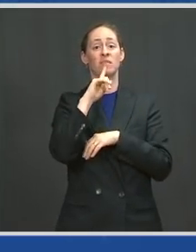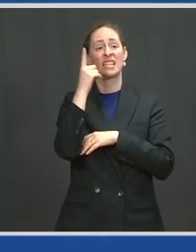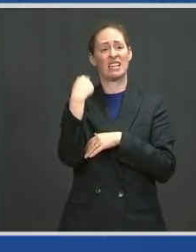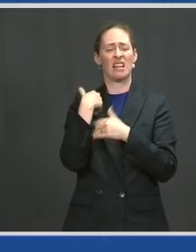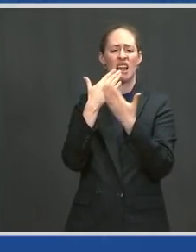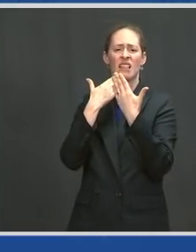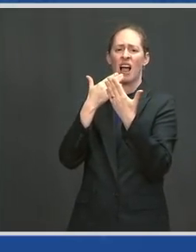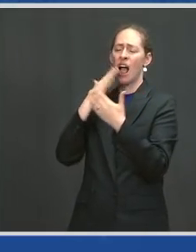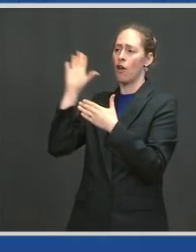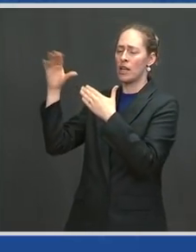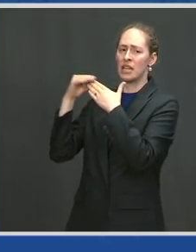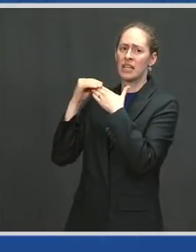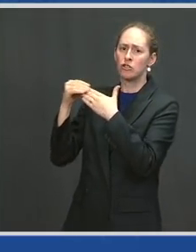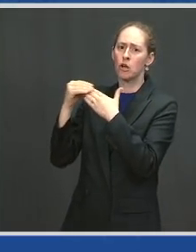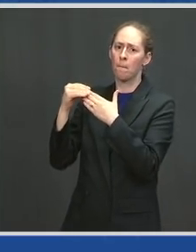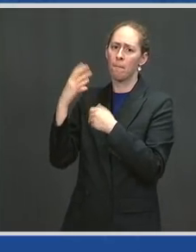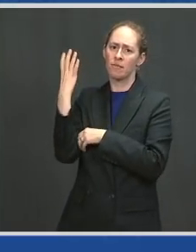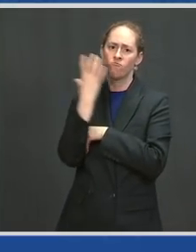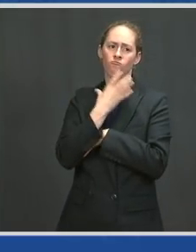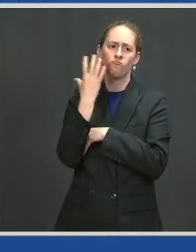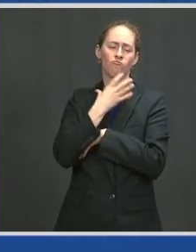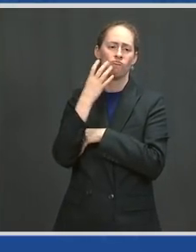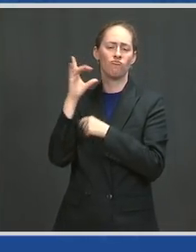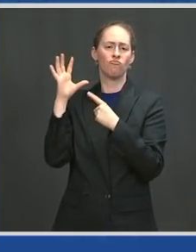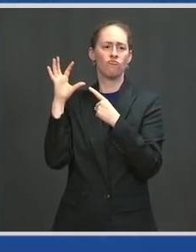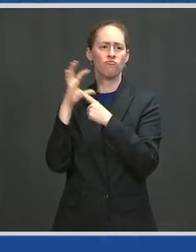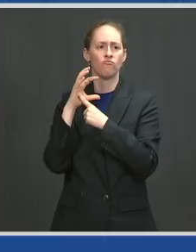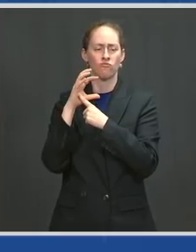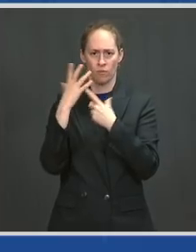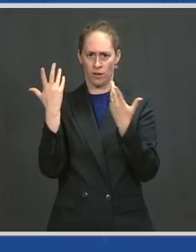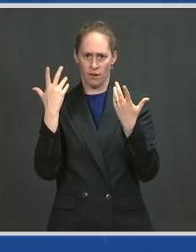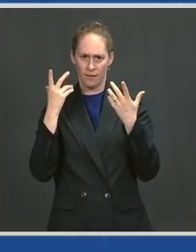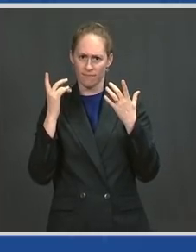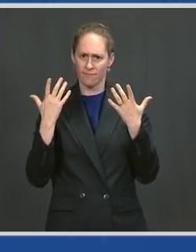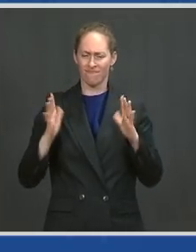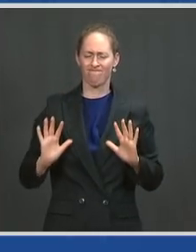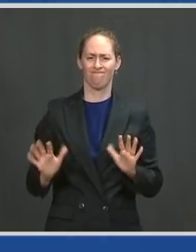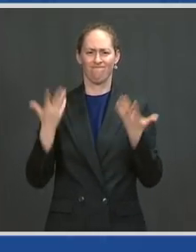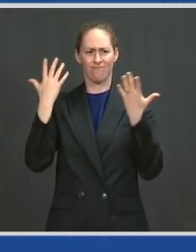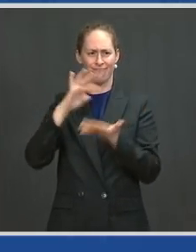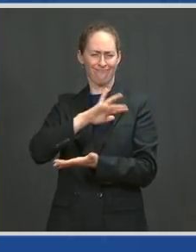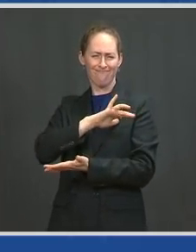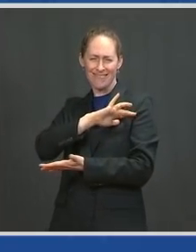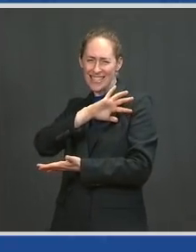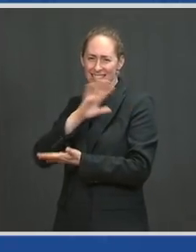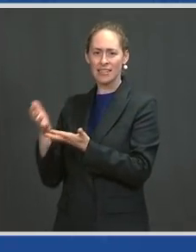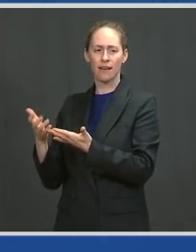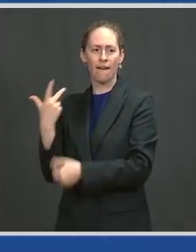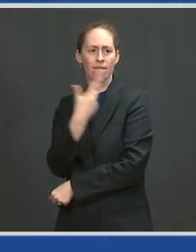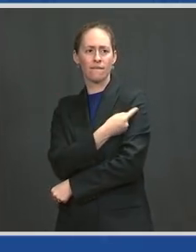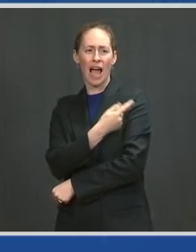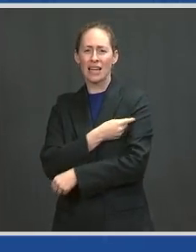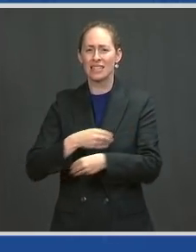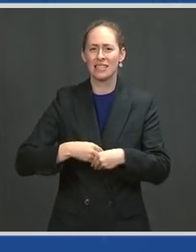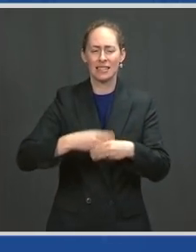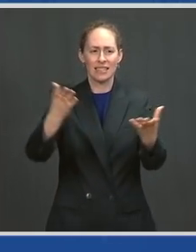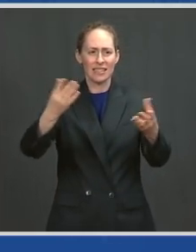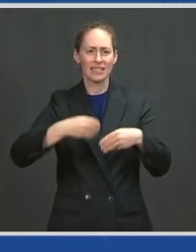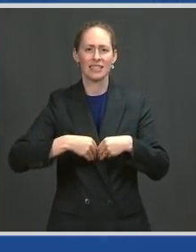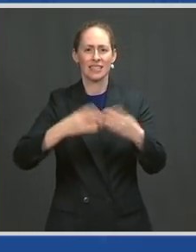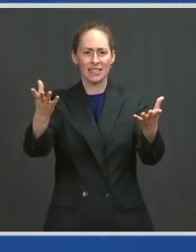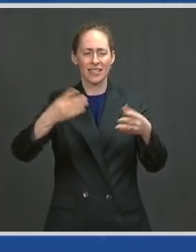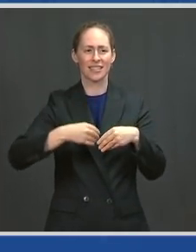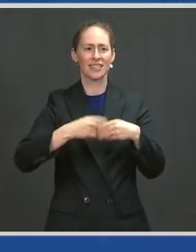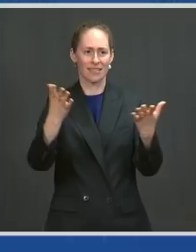and focus on increasing production of vaccines, getting to the states, and finally getting shots in